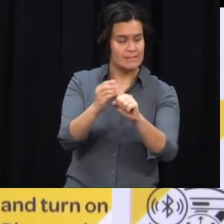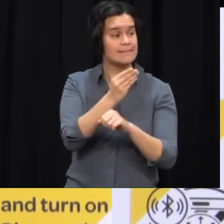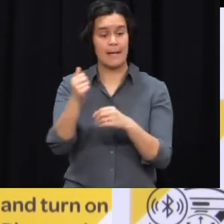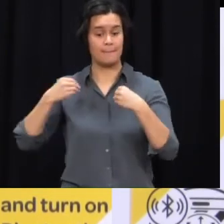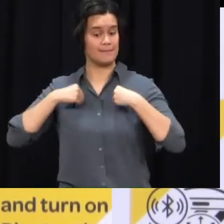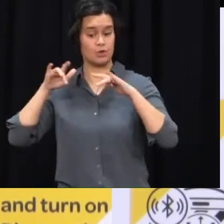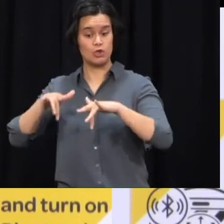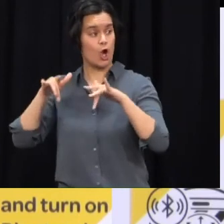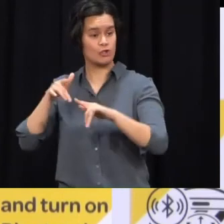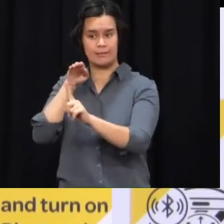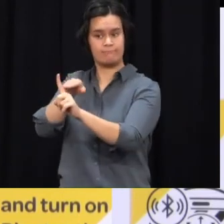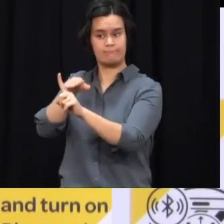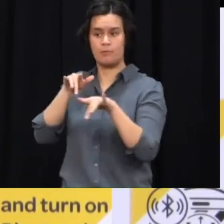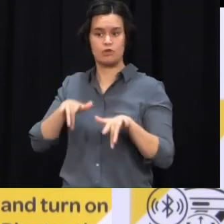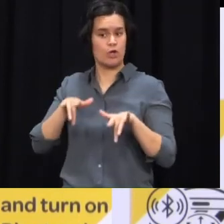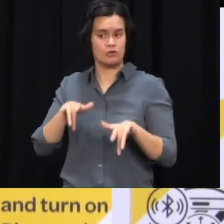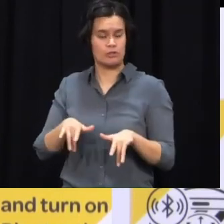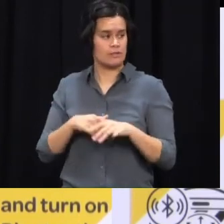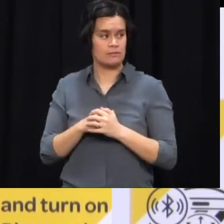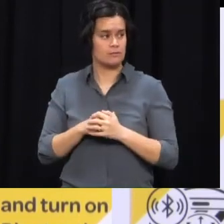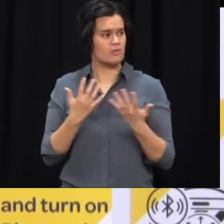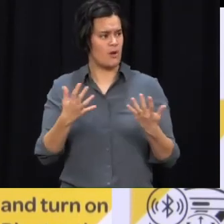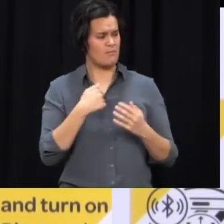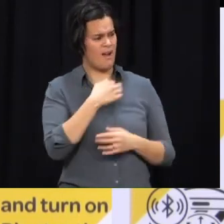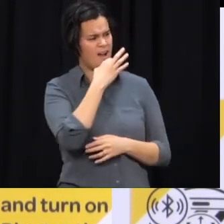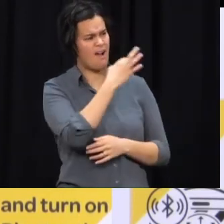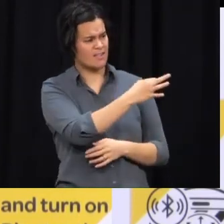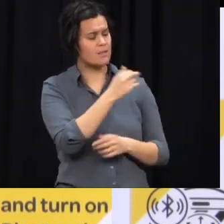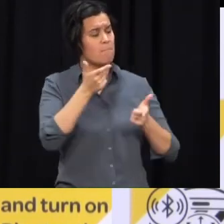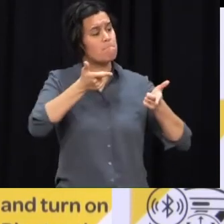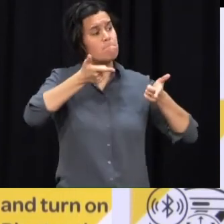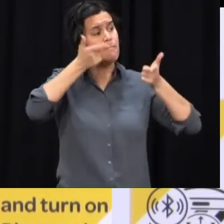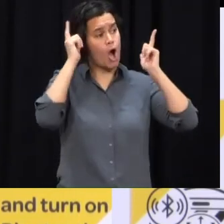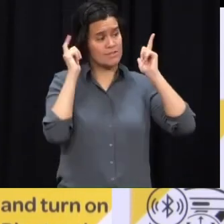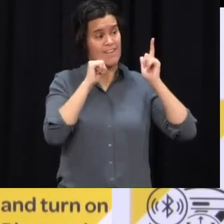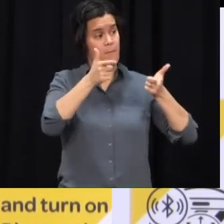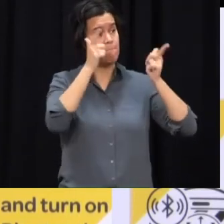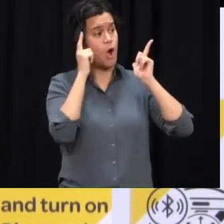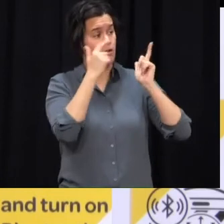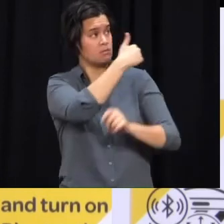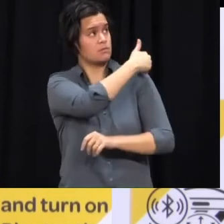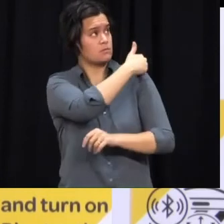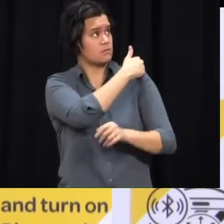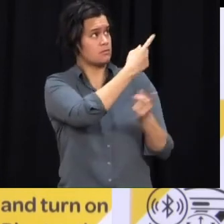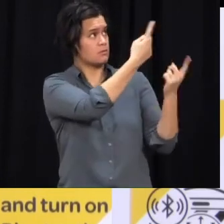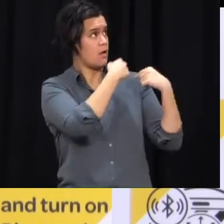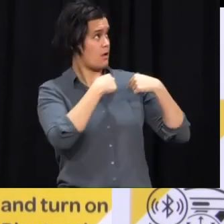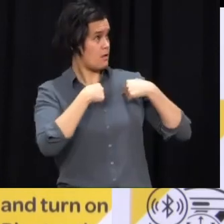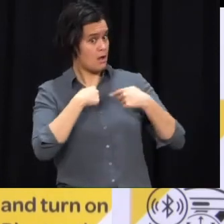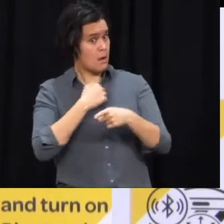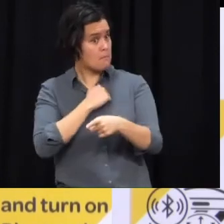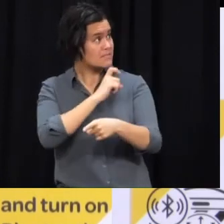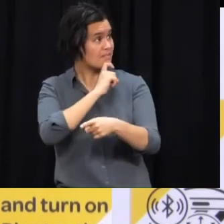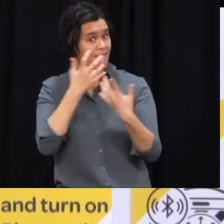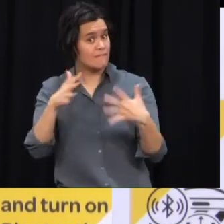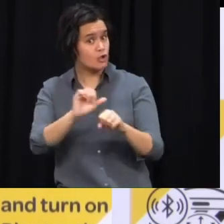if they have to tell people in their workplace, give them advice, but they haven't heard from public health teams yet? And it's been